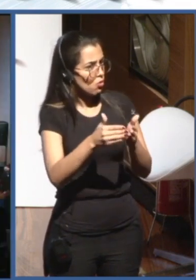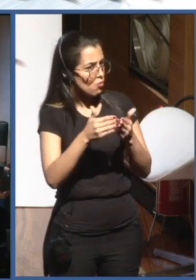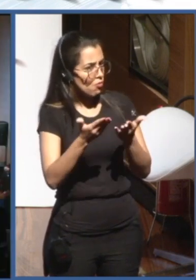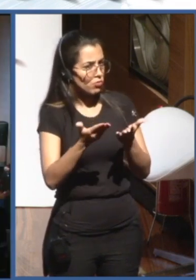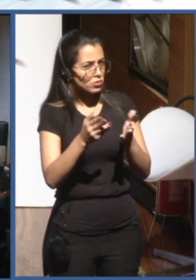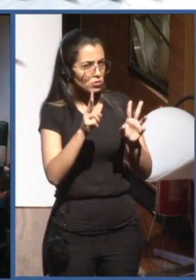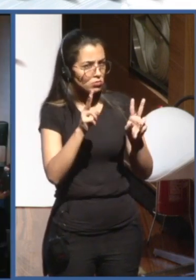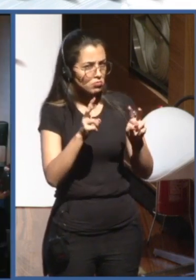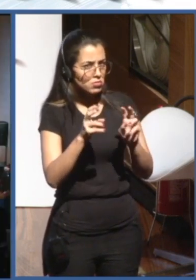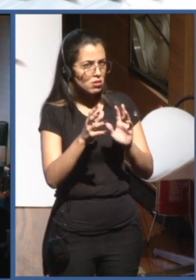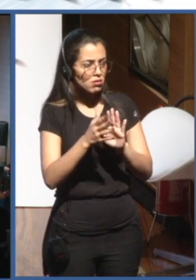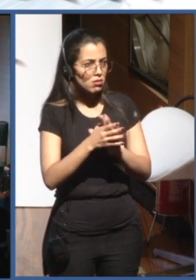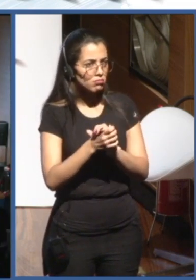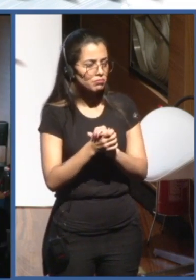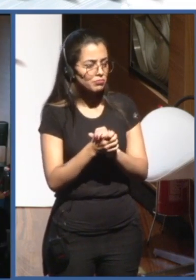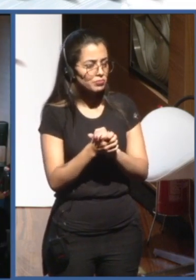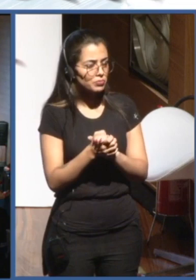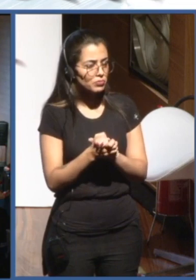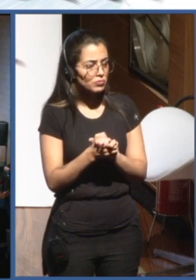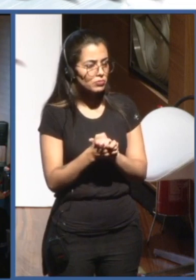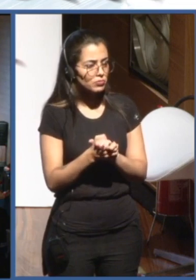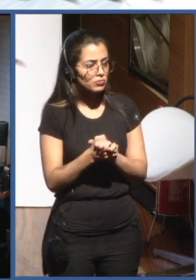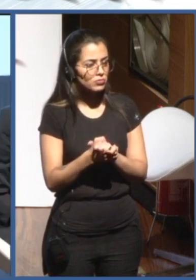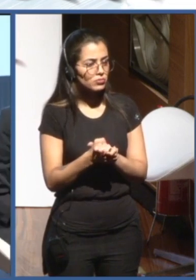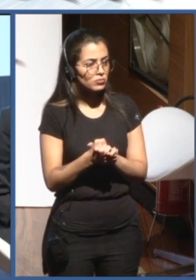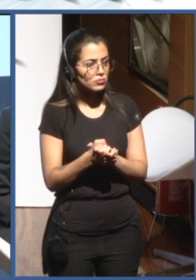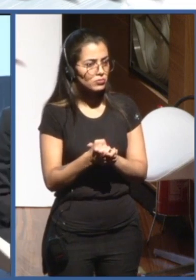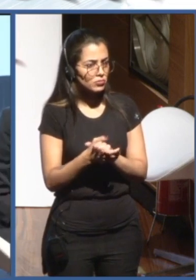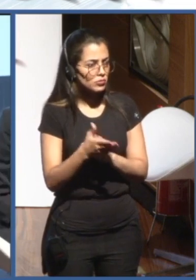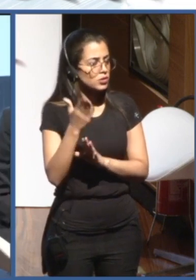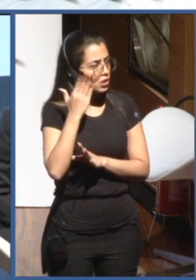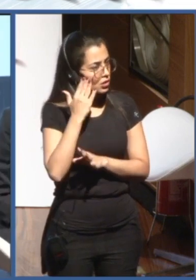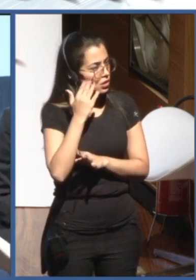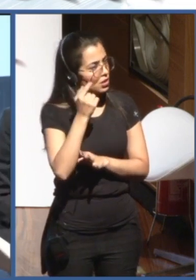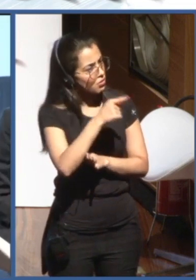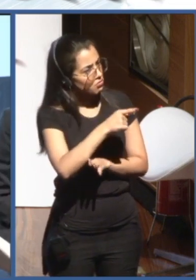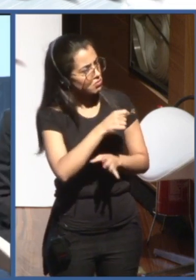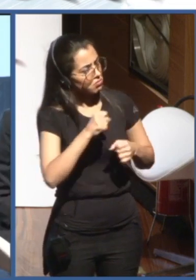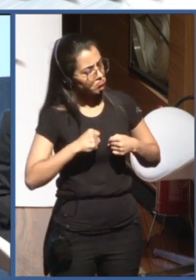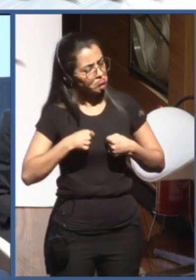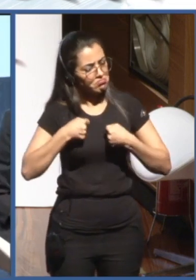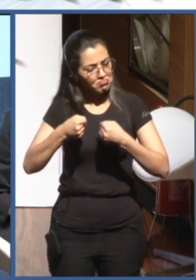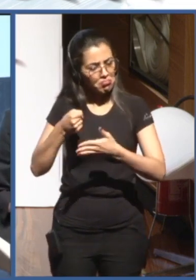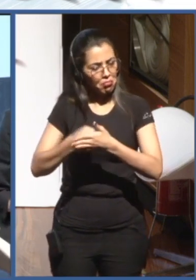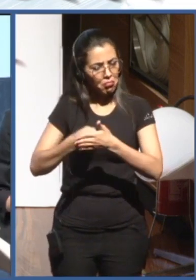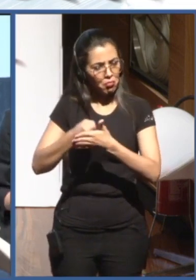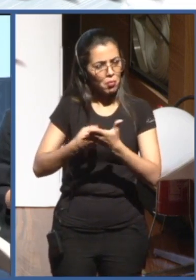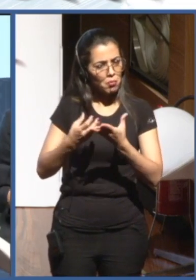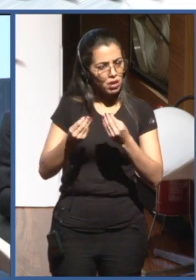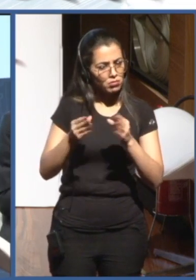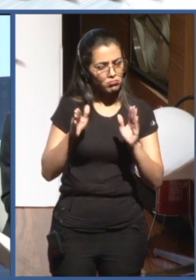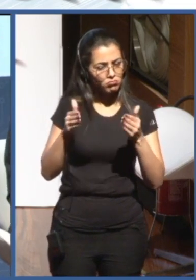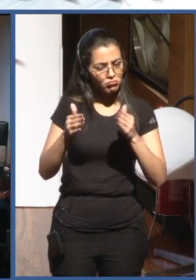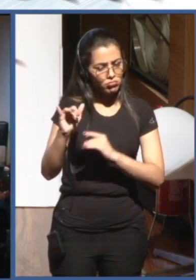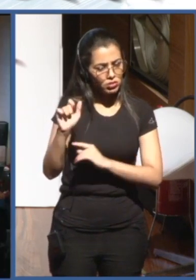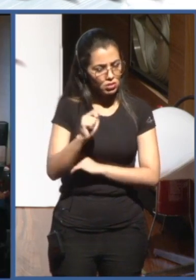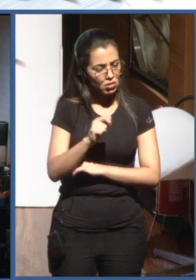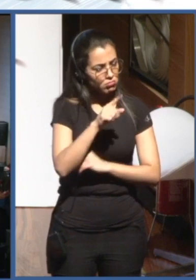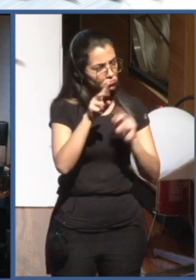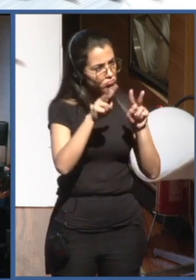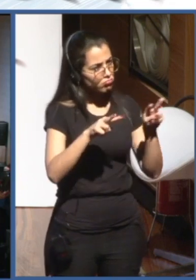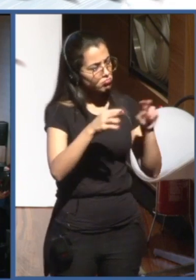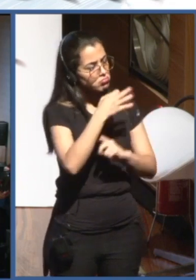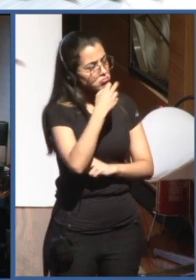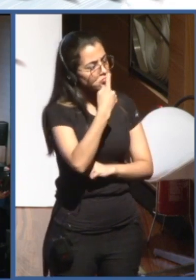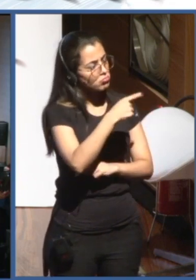also NGOs, you know, they are very engaged also on these artificial intelligence topics. How you see this in your perspective? Thank you. Thank you very much. And may I